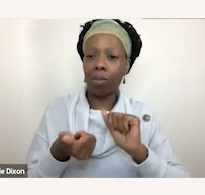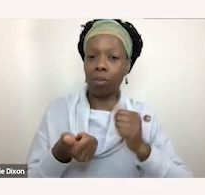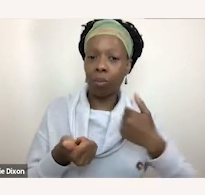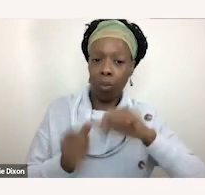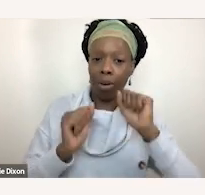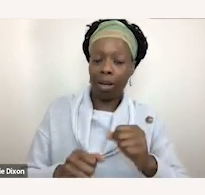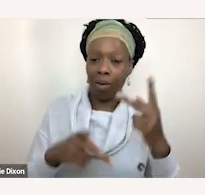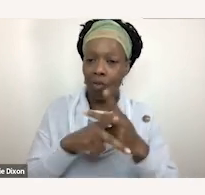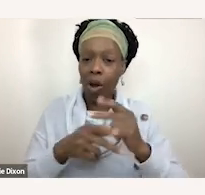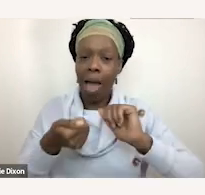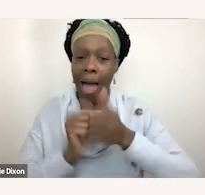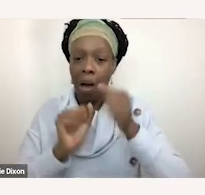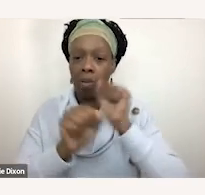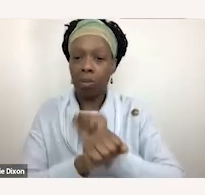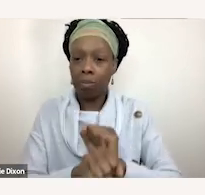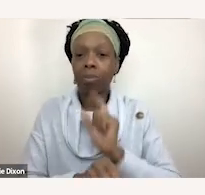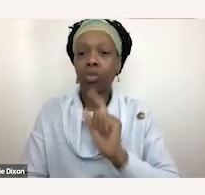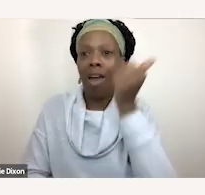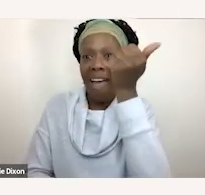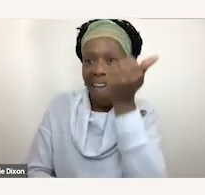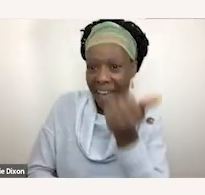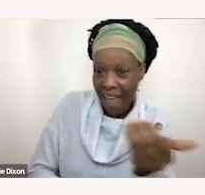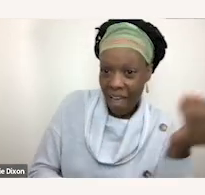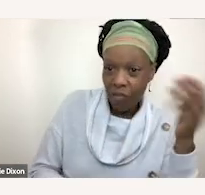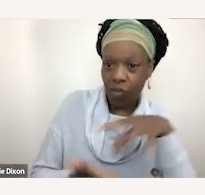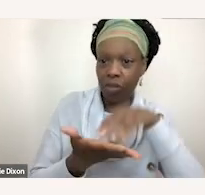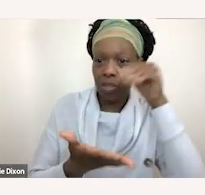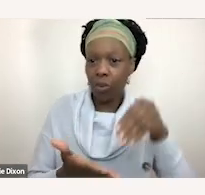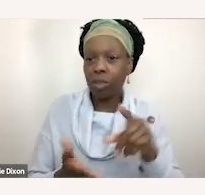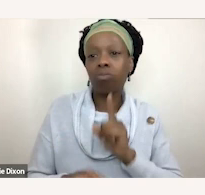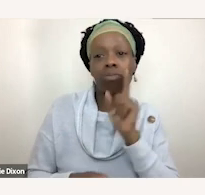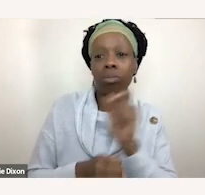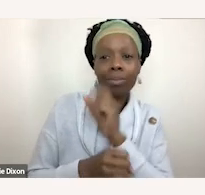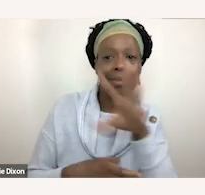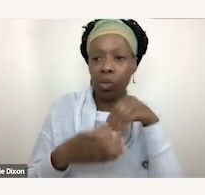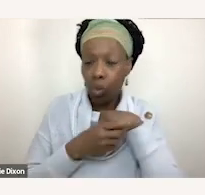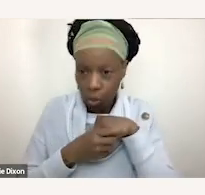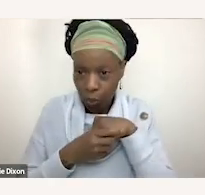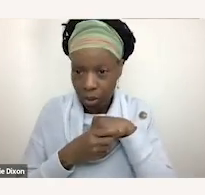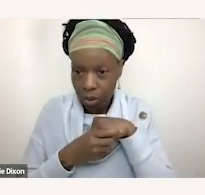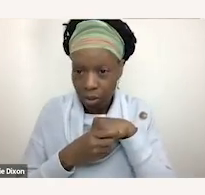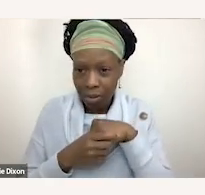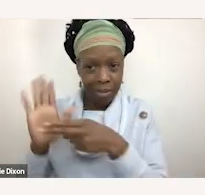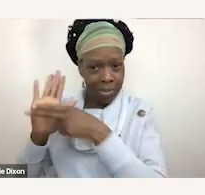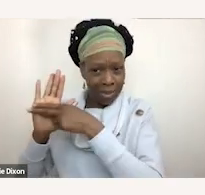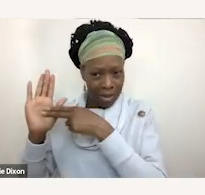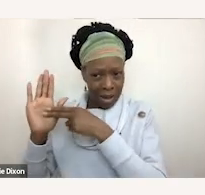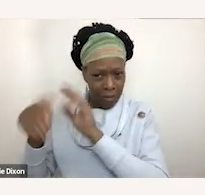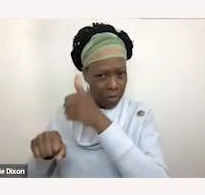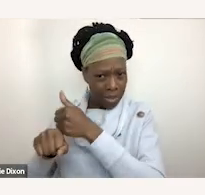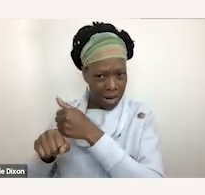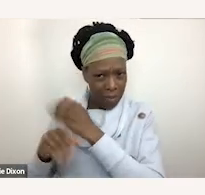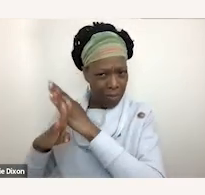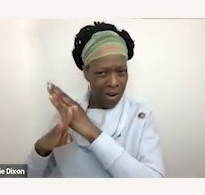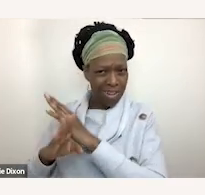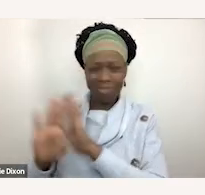and fully a part of their school community the label doesn't create the barrier the lack of access and inclusion